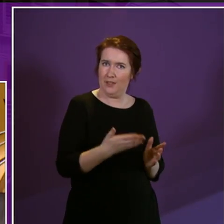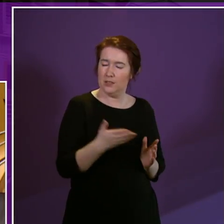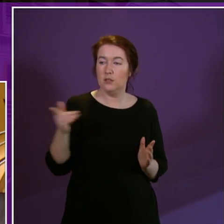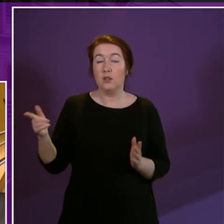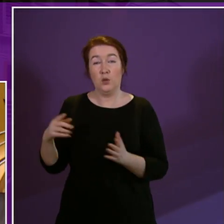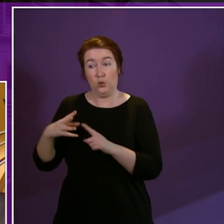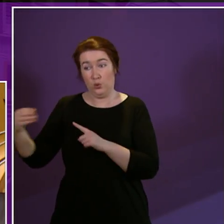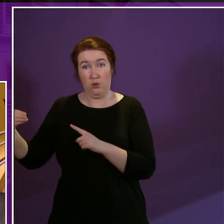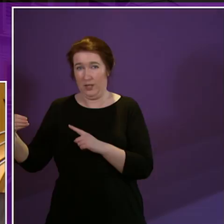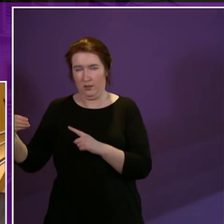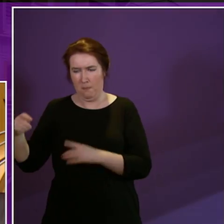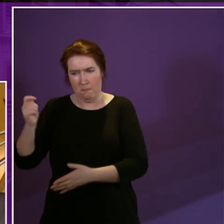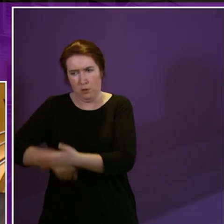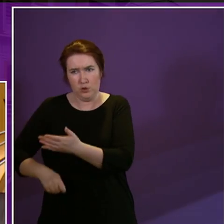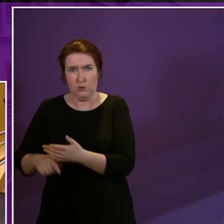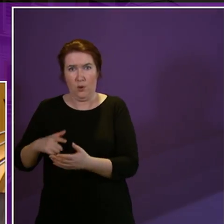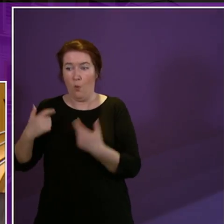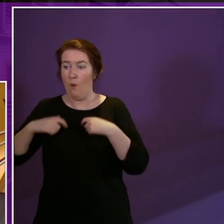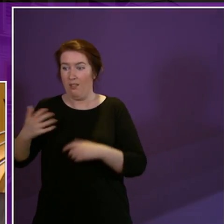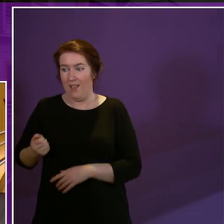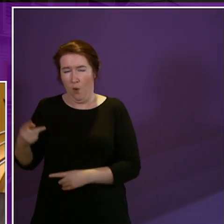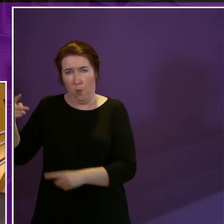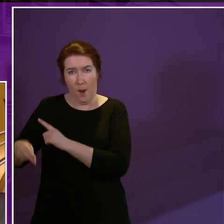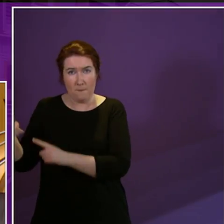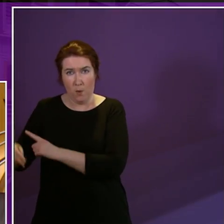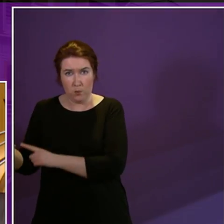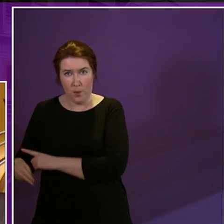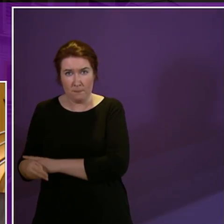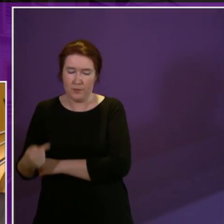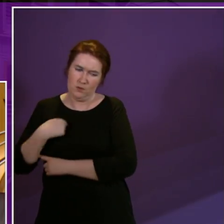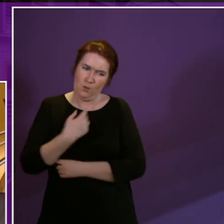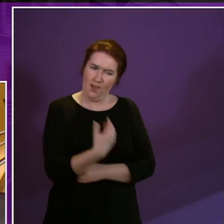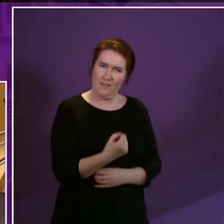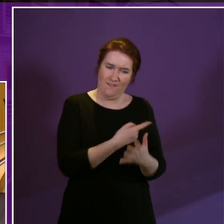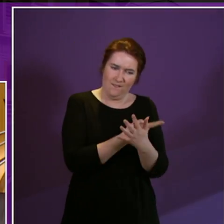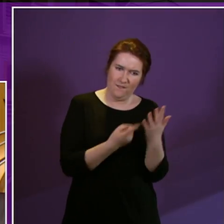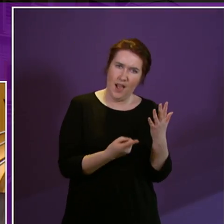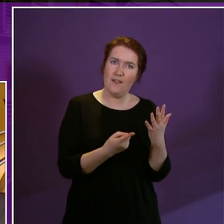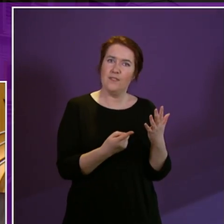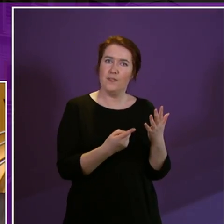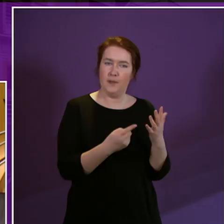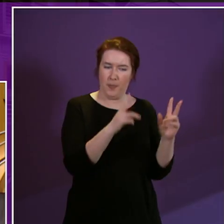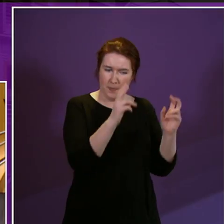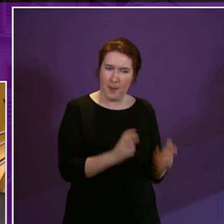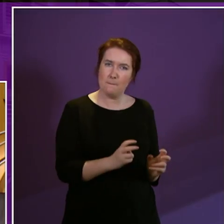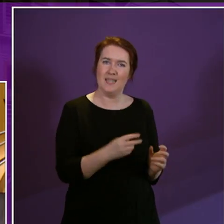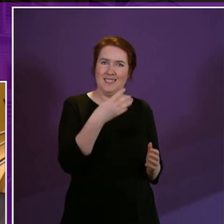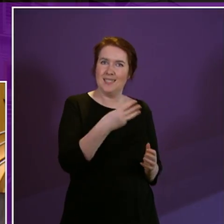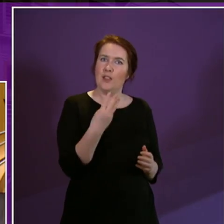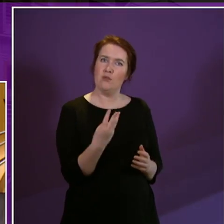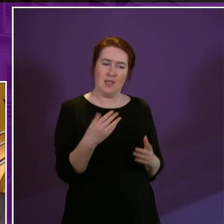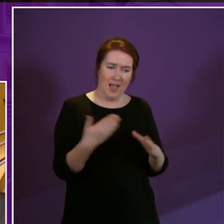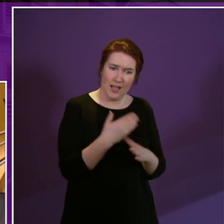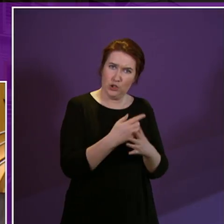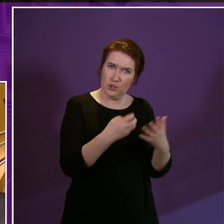with disproportionate welfare cuts. The ambitions around the five themes and 93 actions will support the ultimate aims of disabled